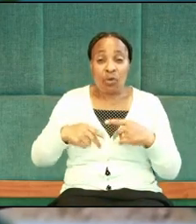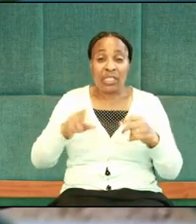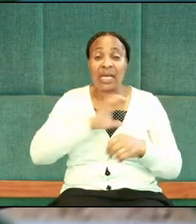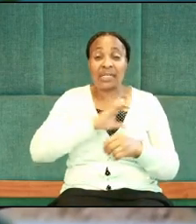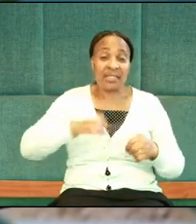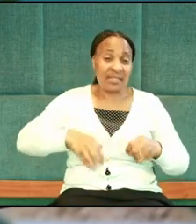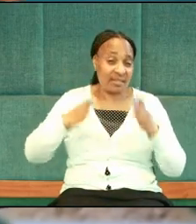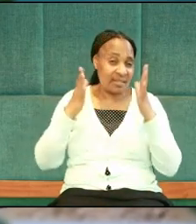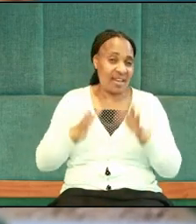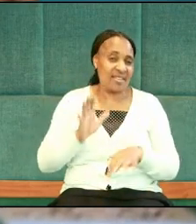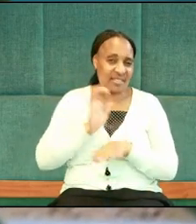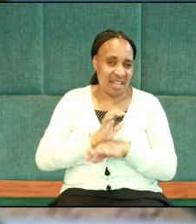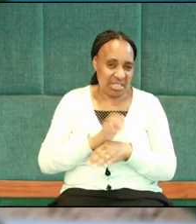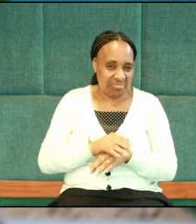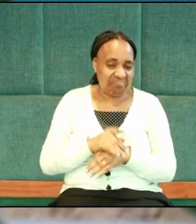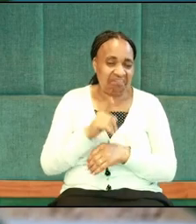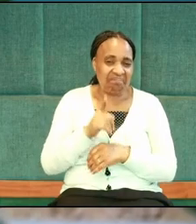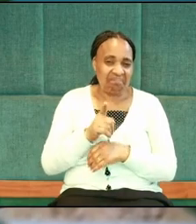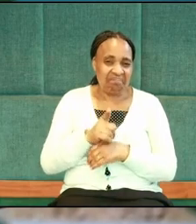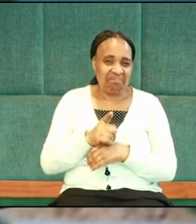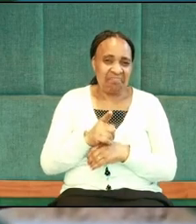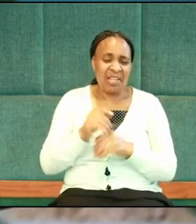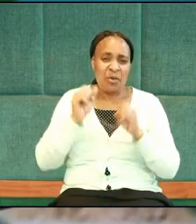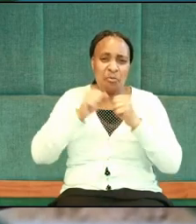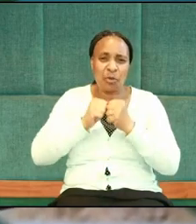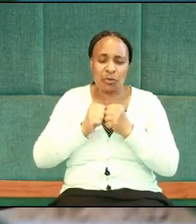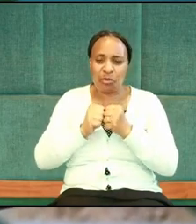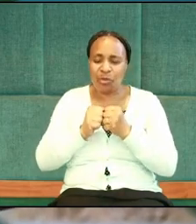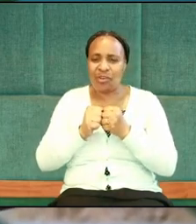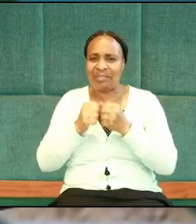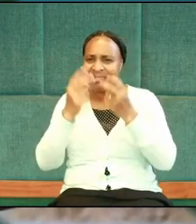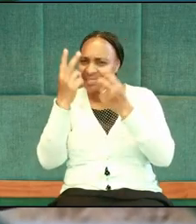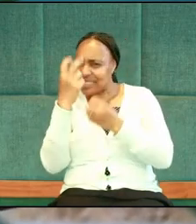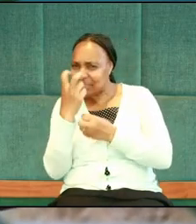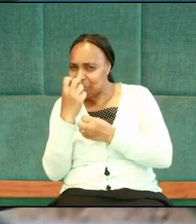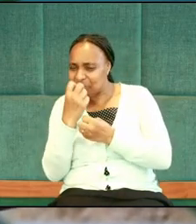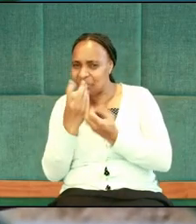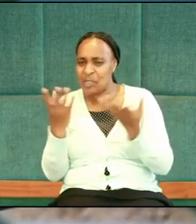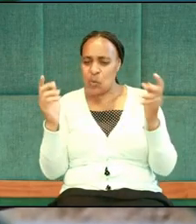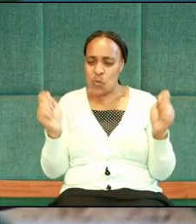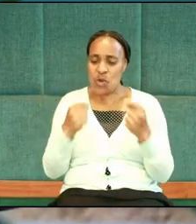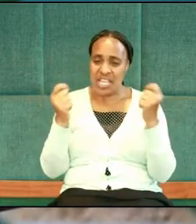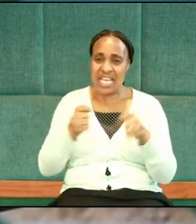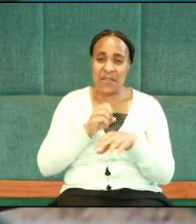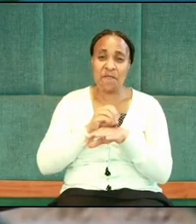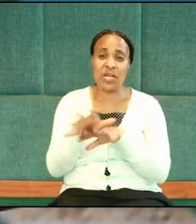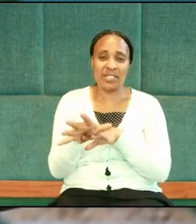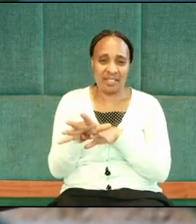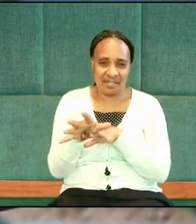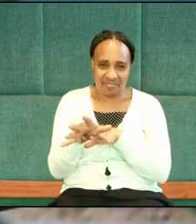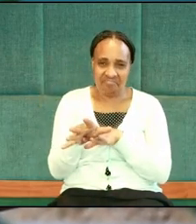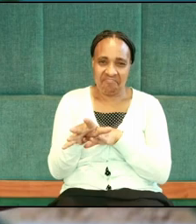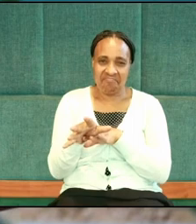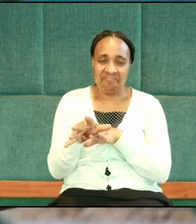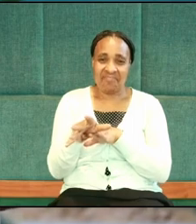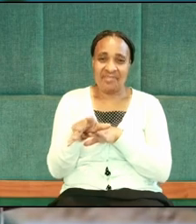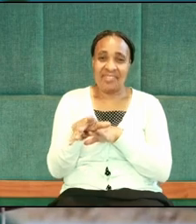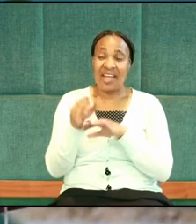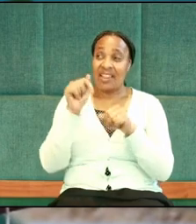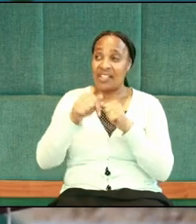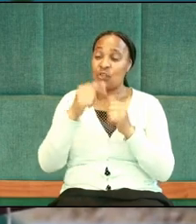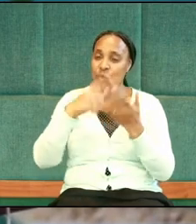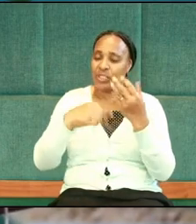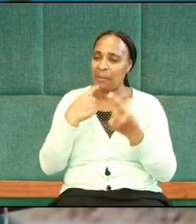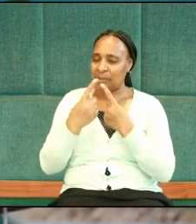are susceptible to its bewitching influence. It is in this slide the Bible